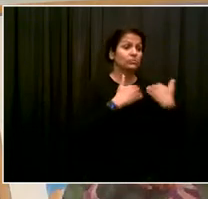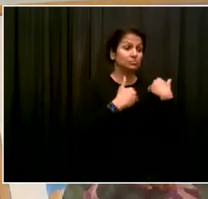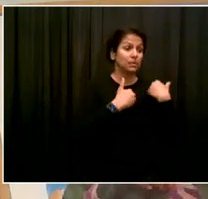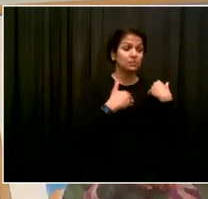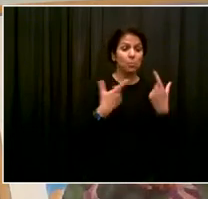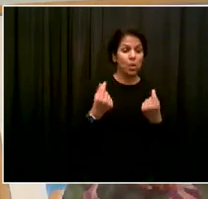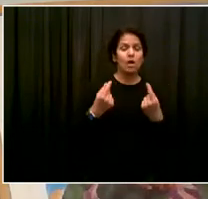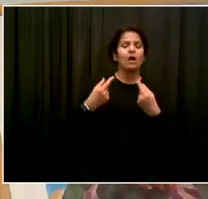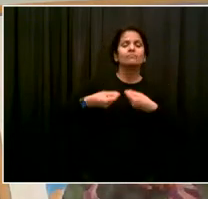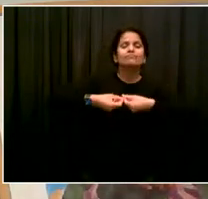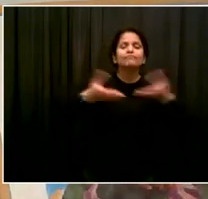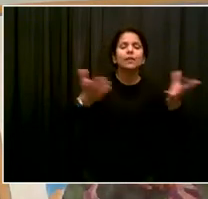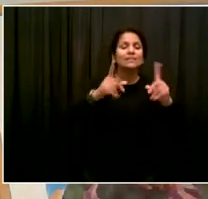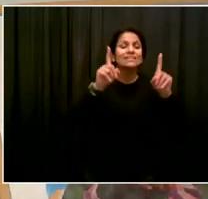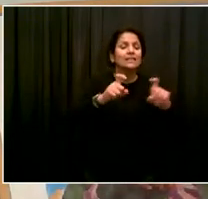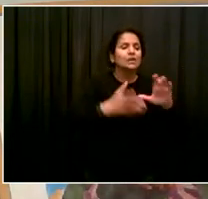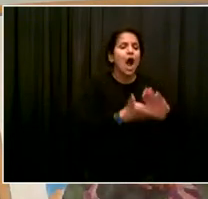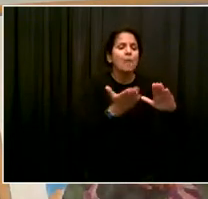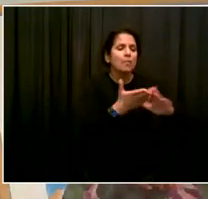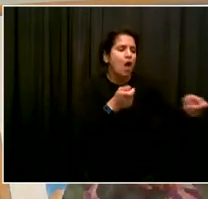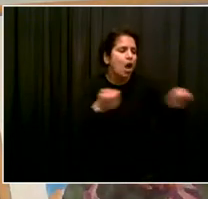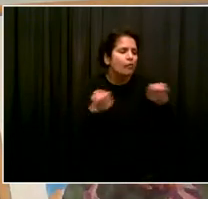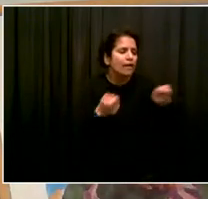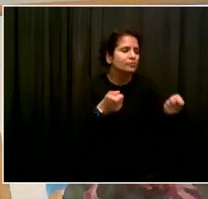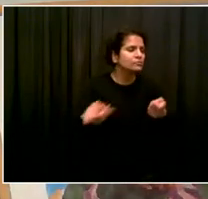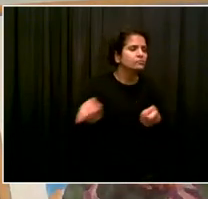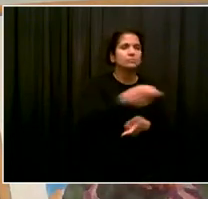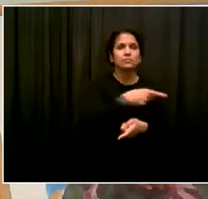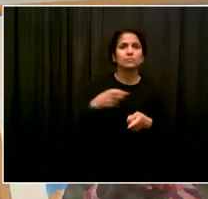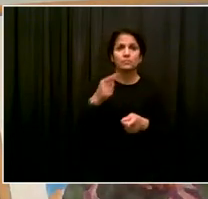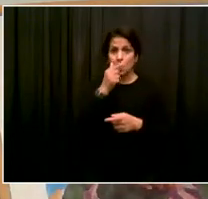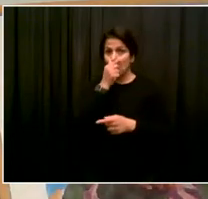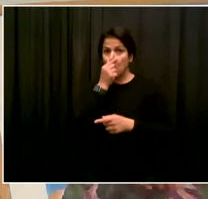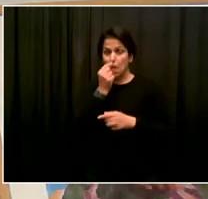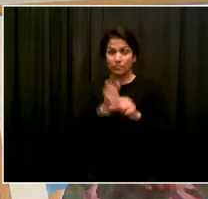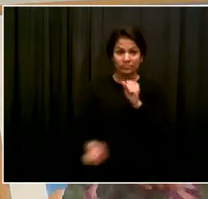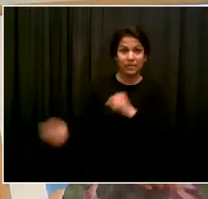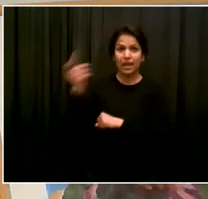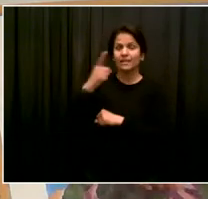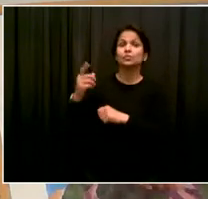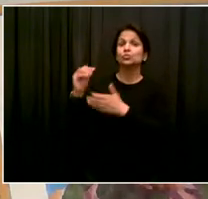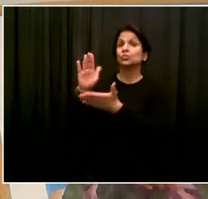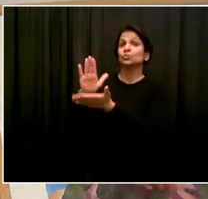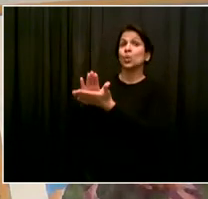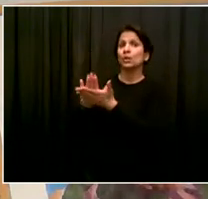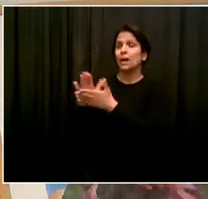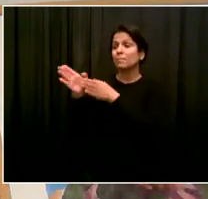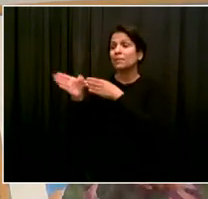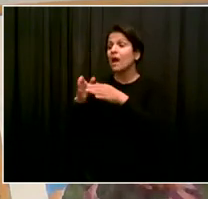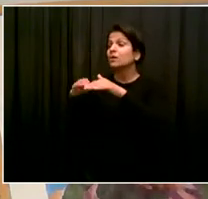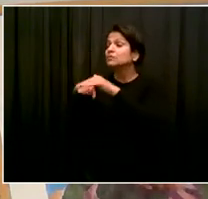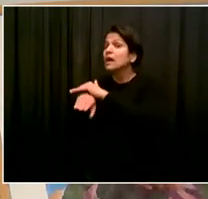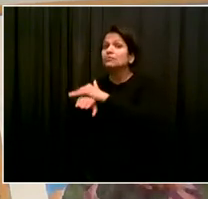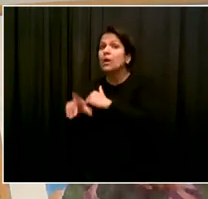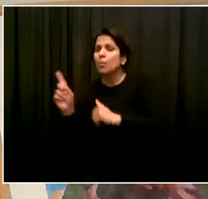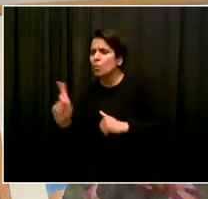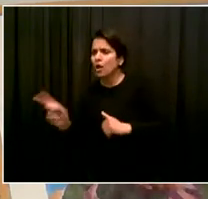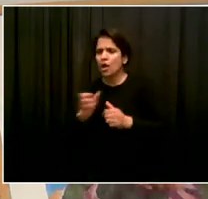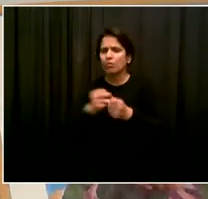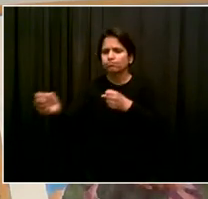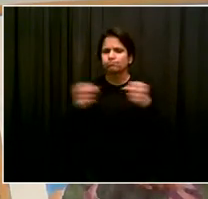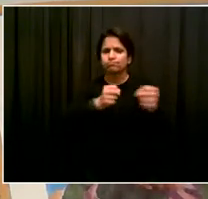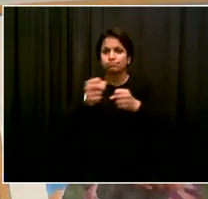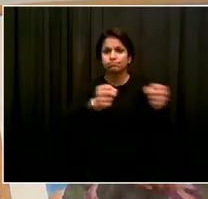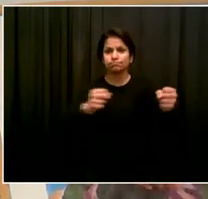next year, you know, this has been a very different year as it was last year and we believe that the test cannot be a single